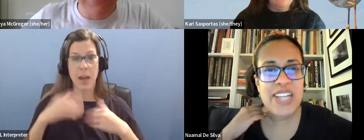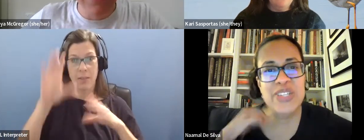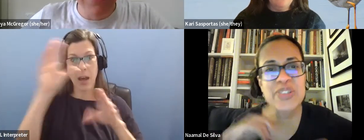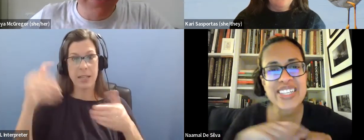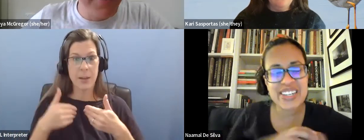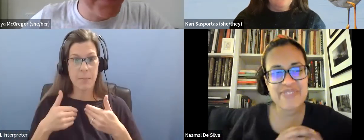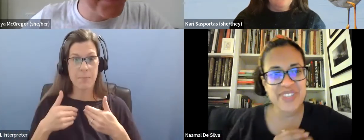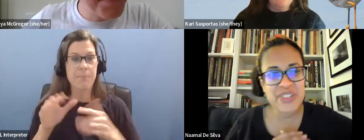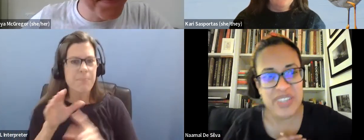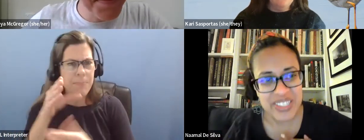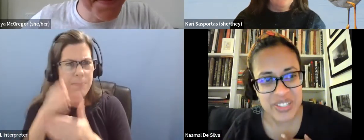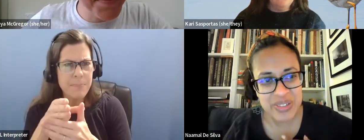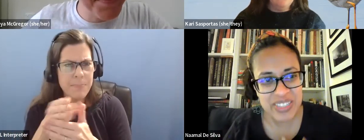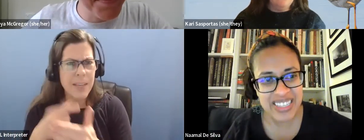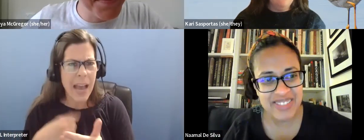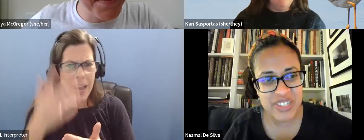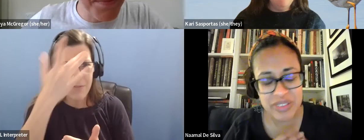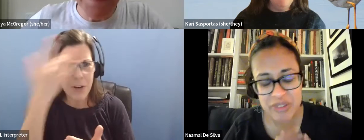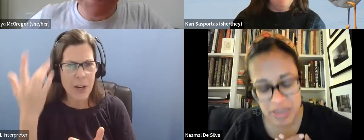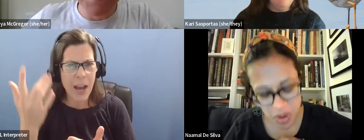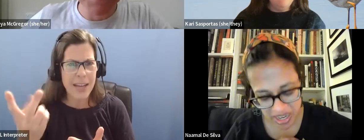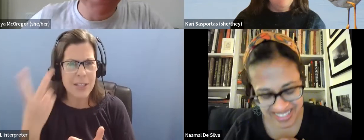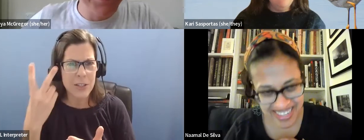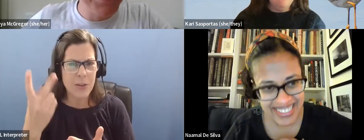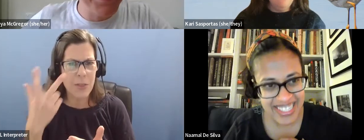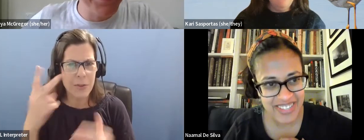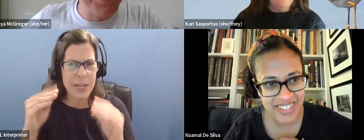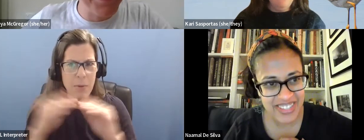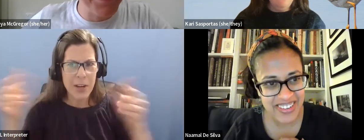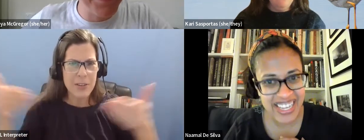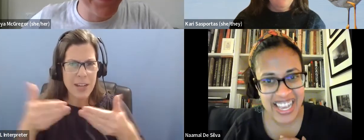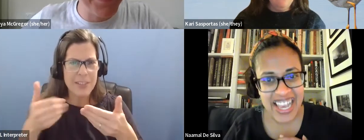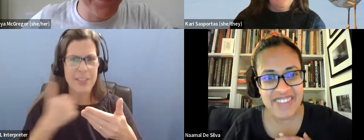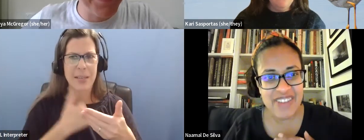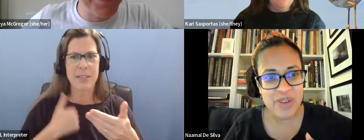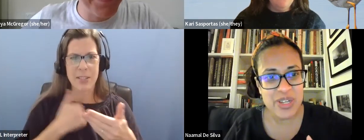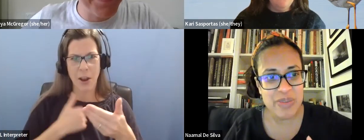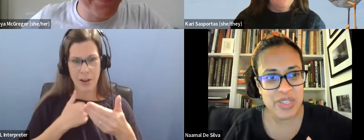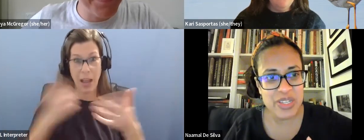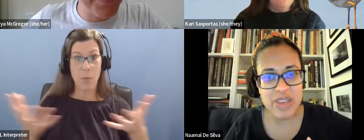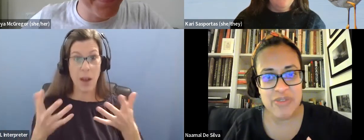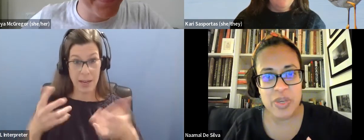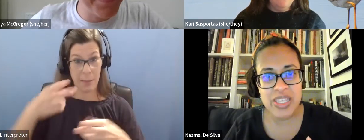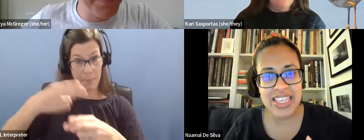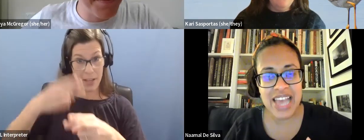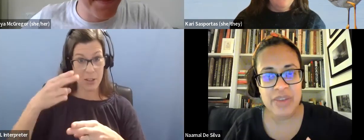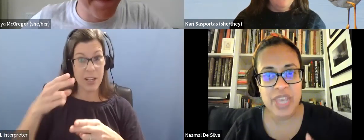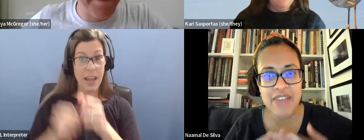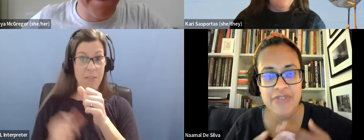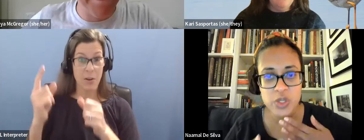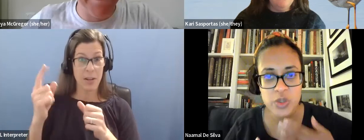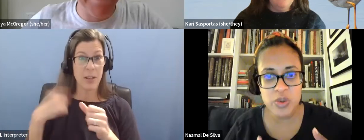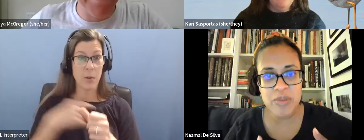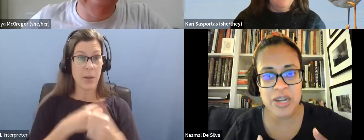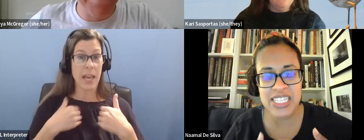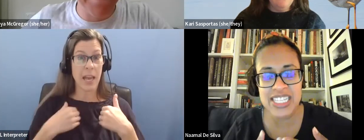forgot to do three more introductions. I'm so sorry. I wanted to mention to everyone that we